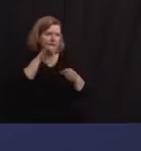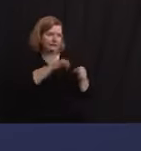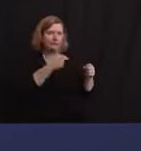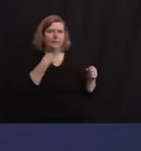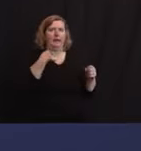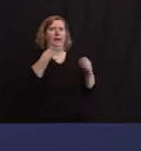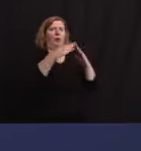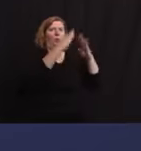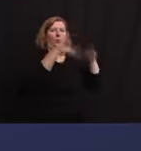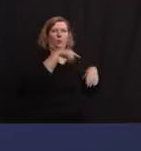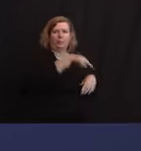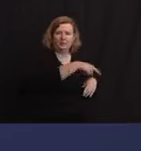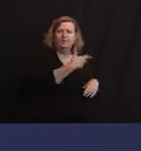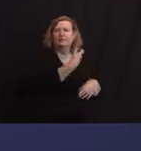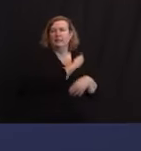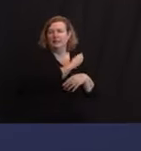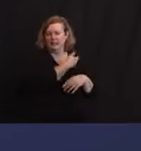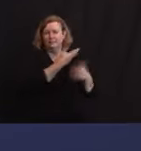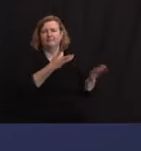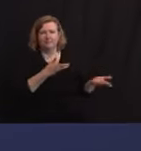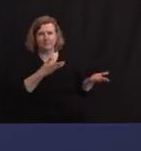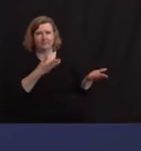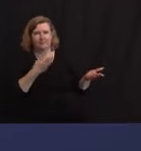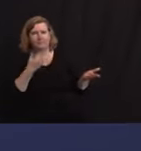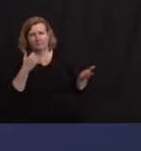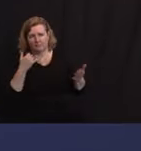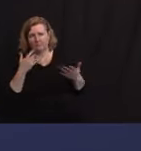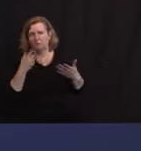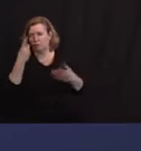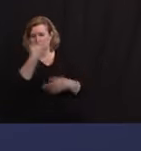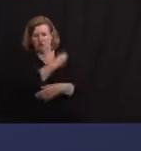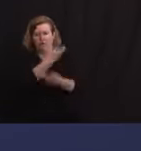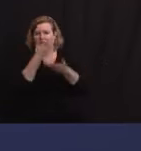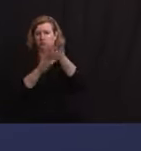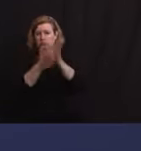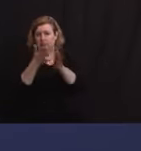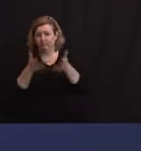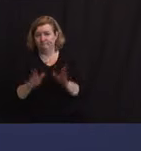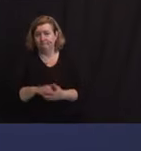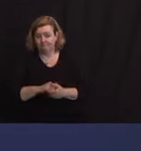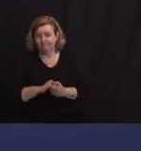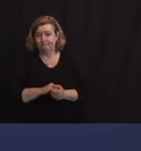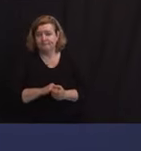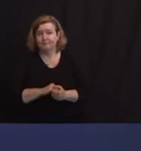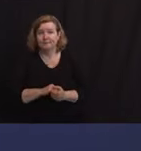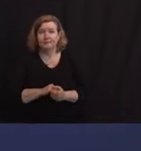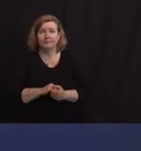vaccine regime makes it really hard to do. Thank you. Alex, good afternoon.